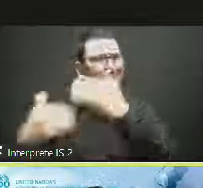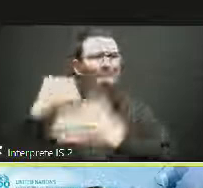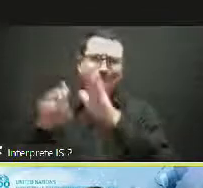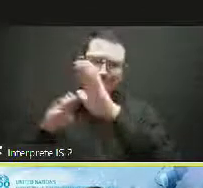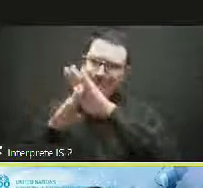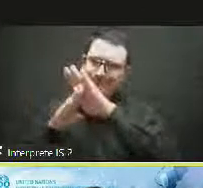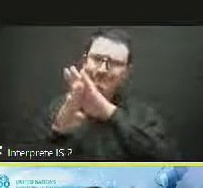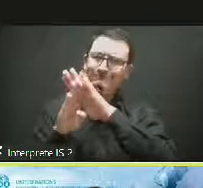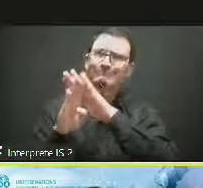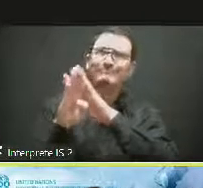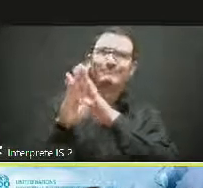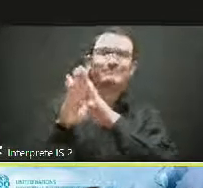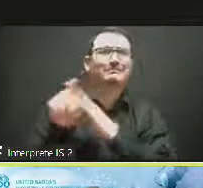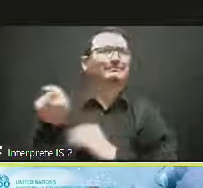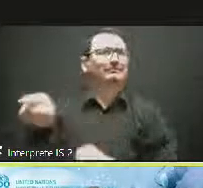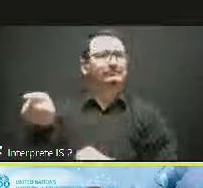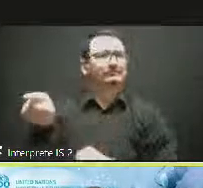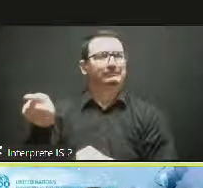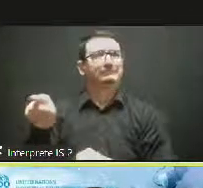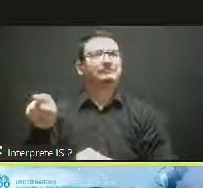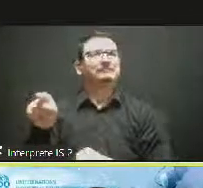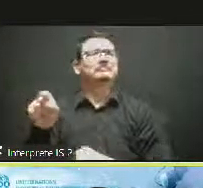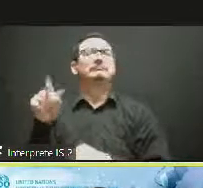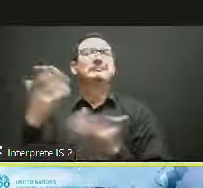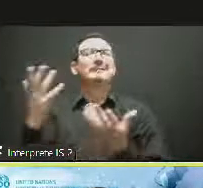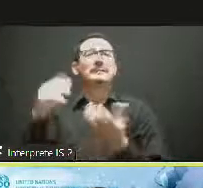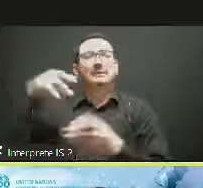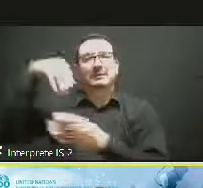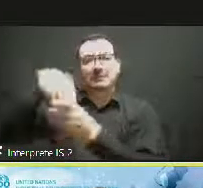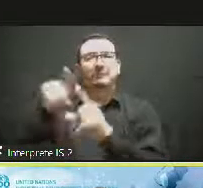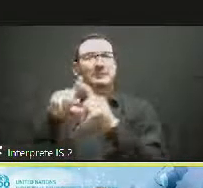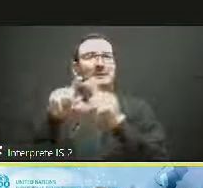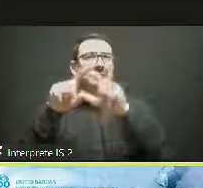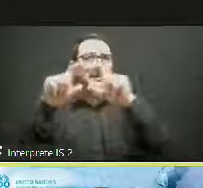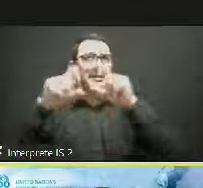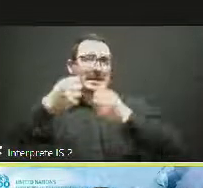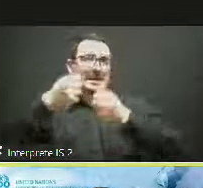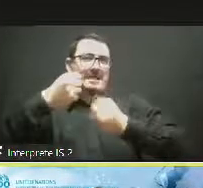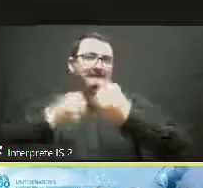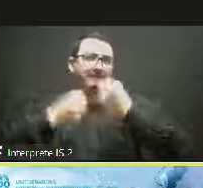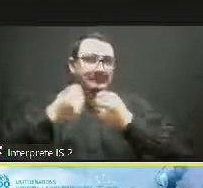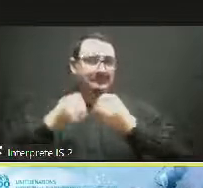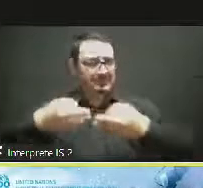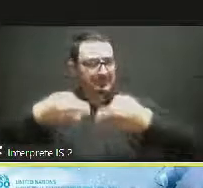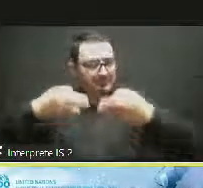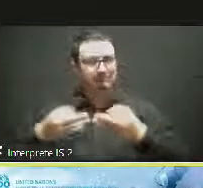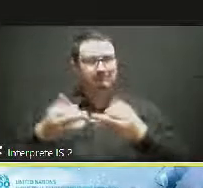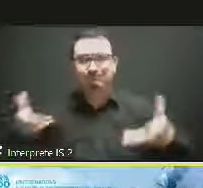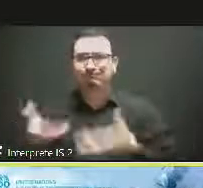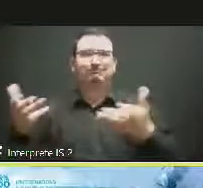and creativity in a proper way, but also trying to rescue the informal market.